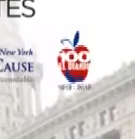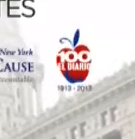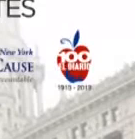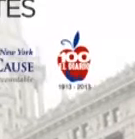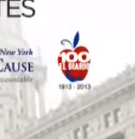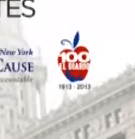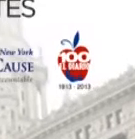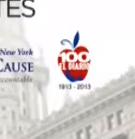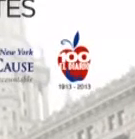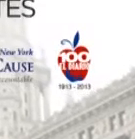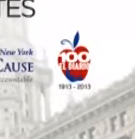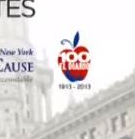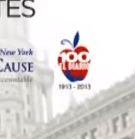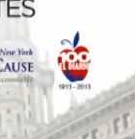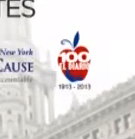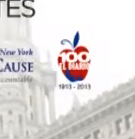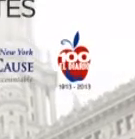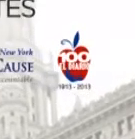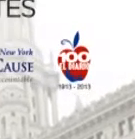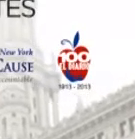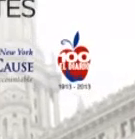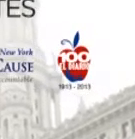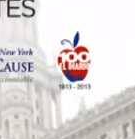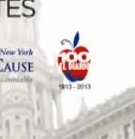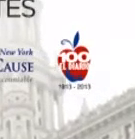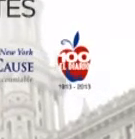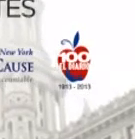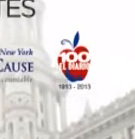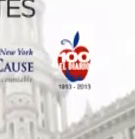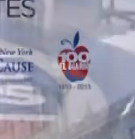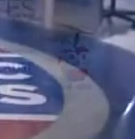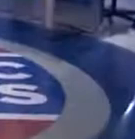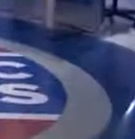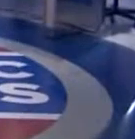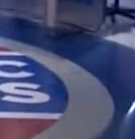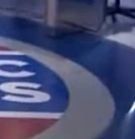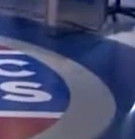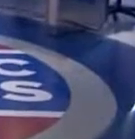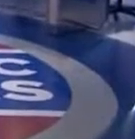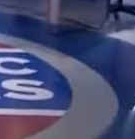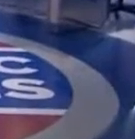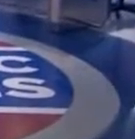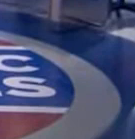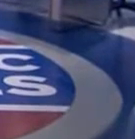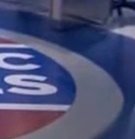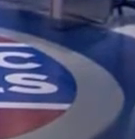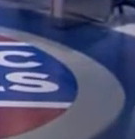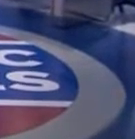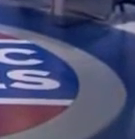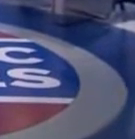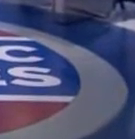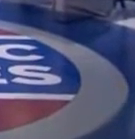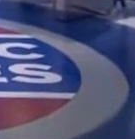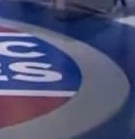York, and El Diario La Prinza. Here is your moderator, Marsha Kramer.